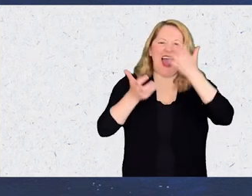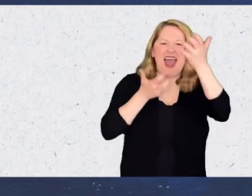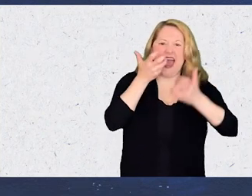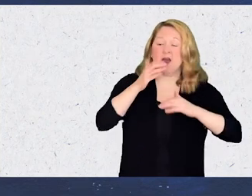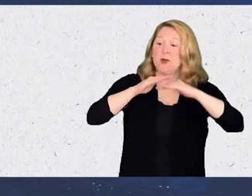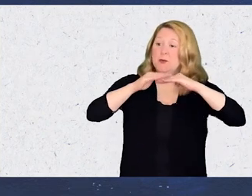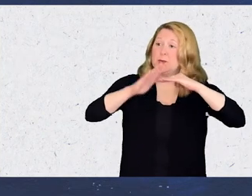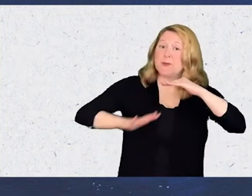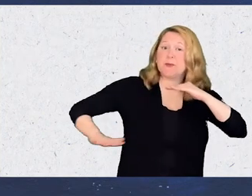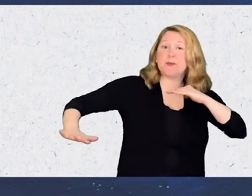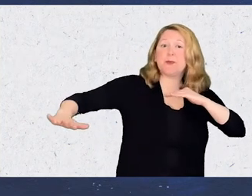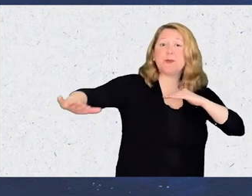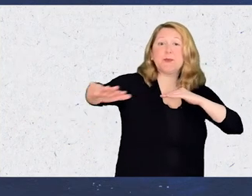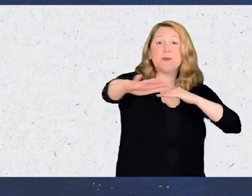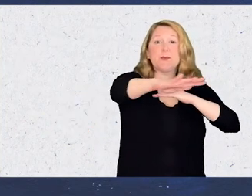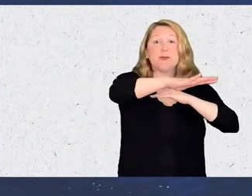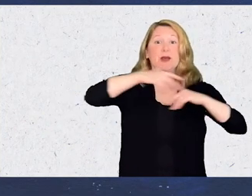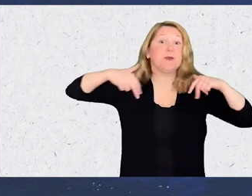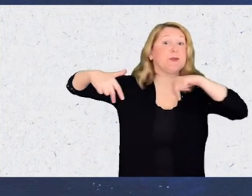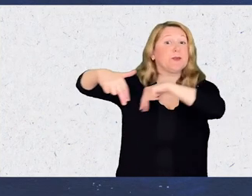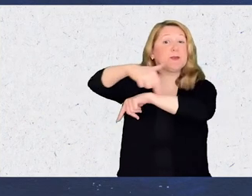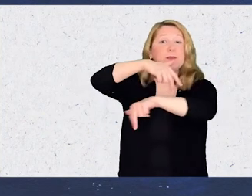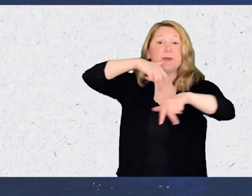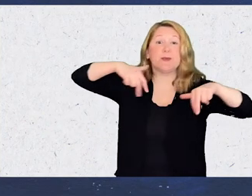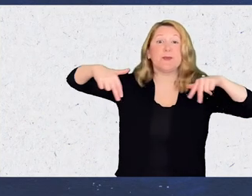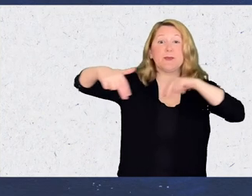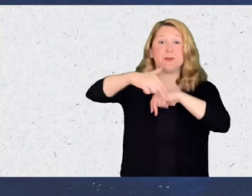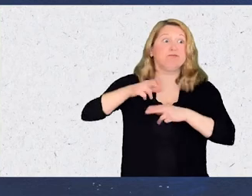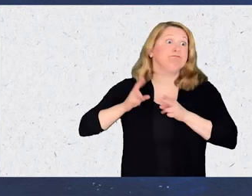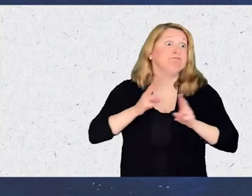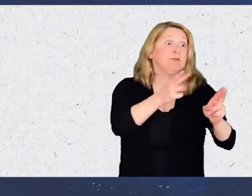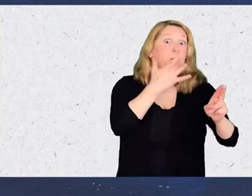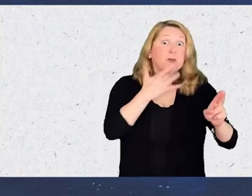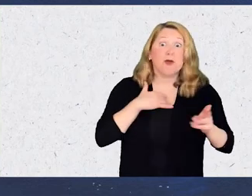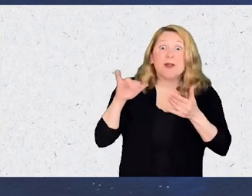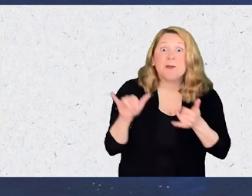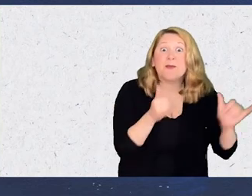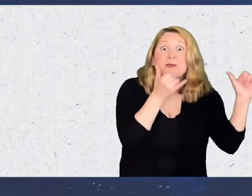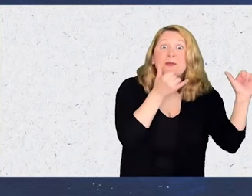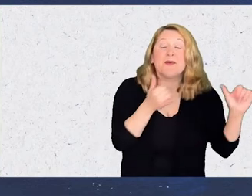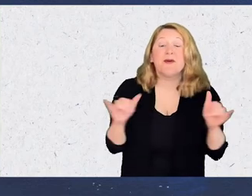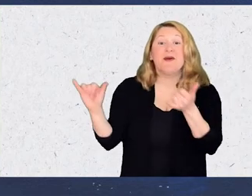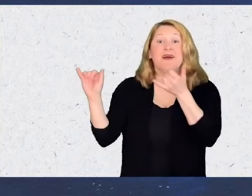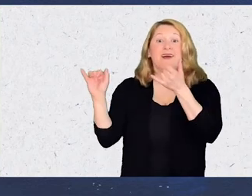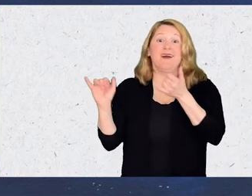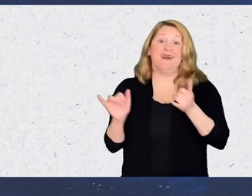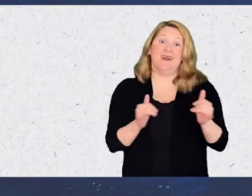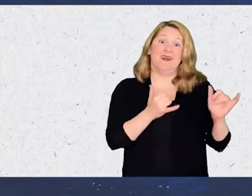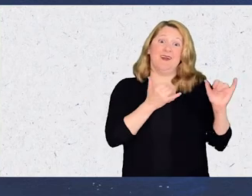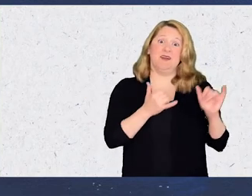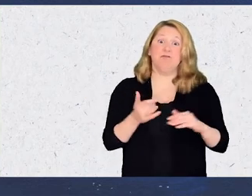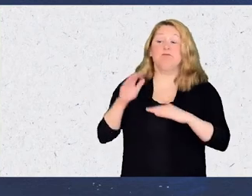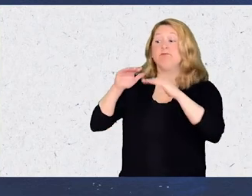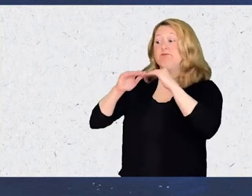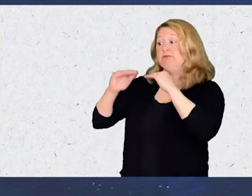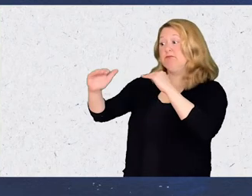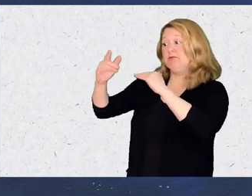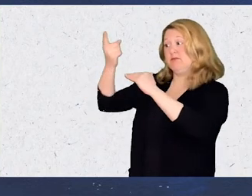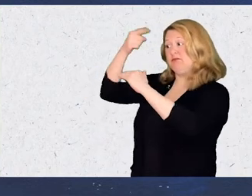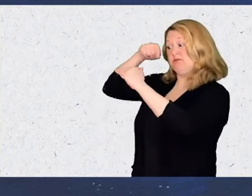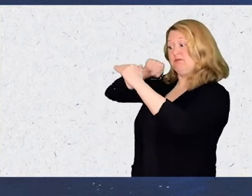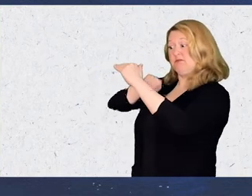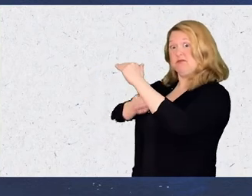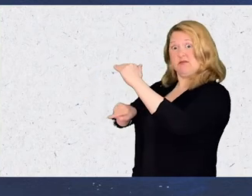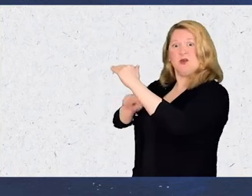Flattened lawn Under their feet Rushing to the birthday party Underneath